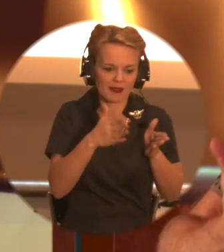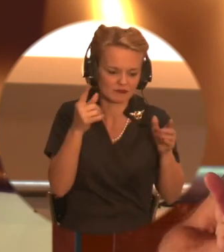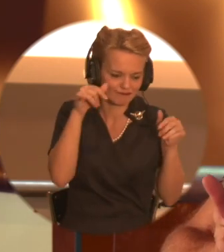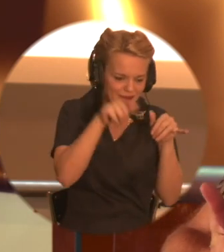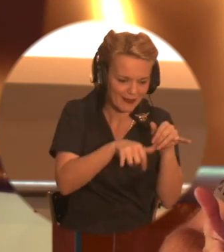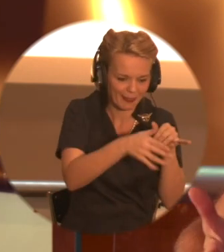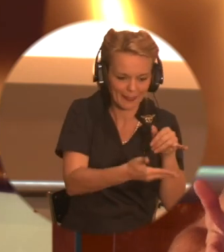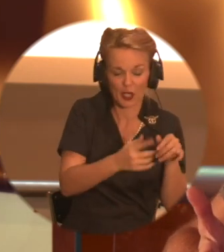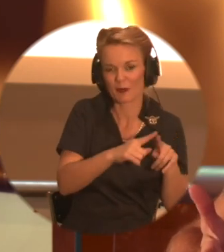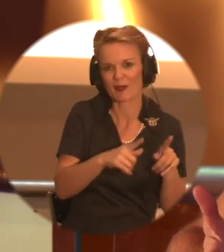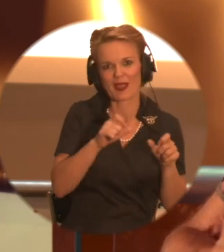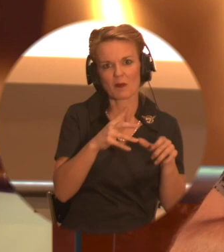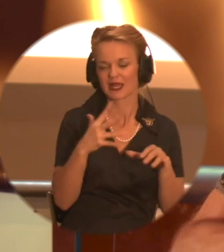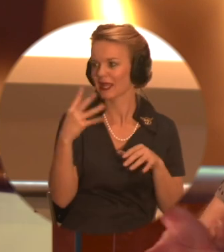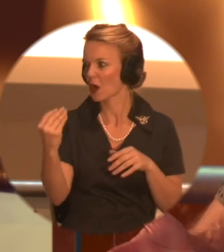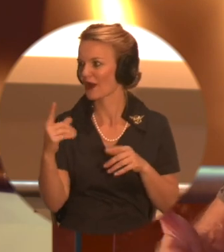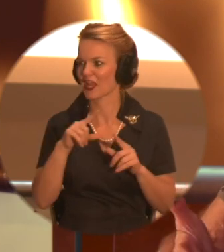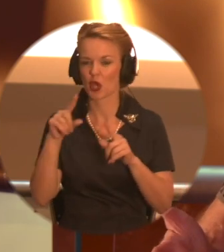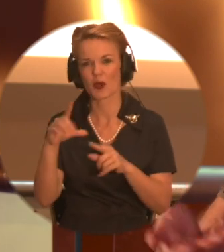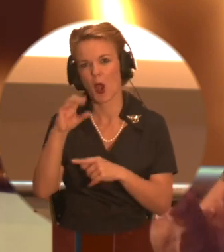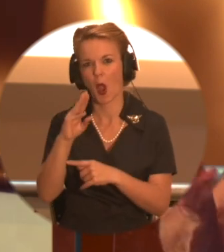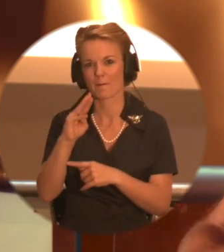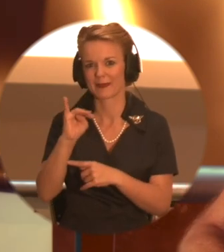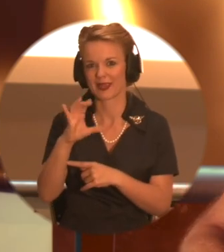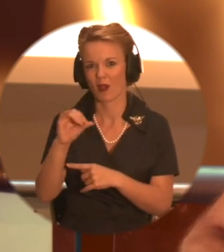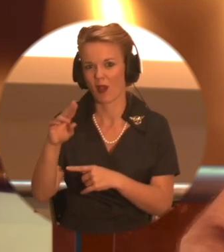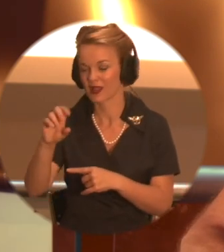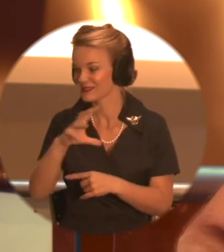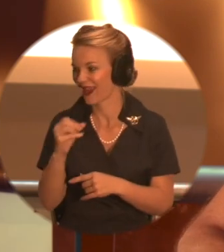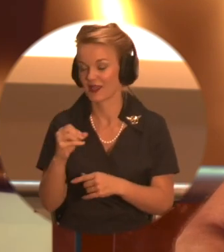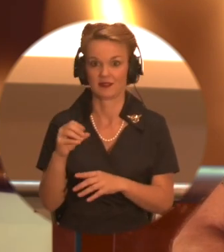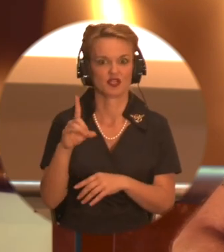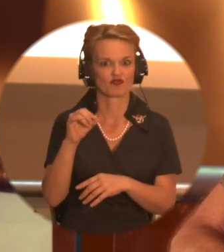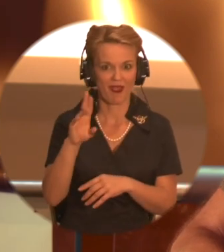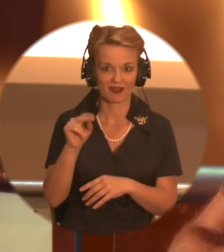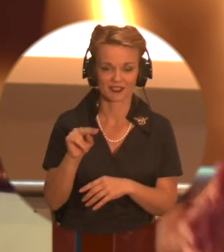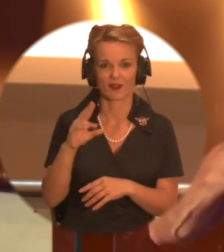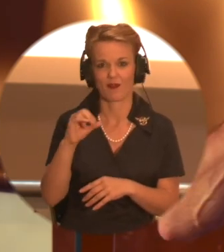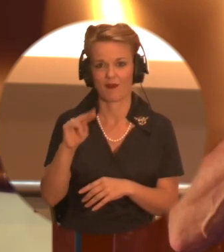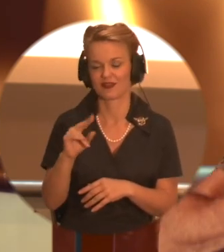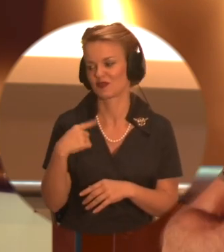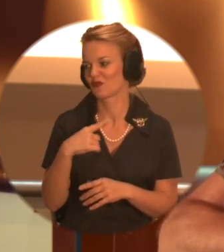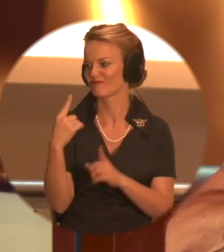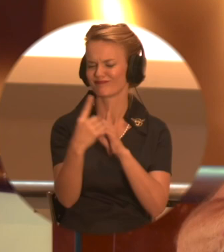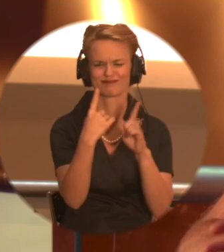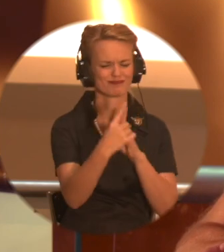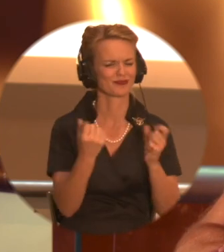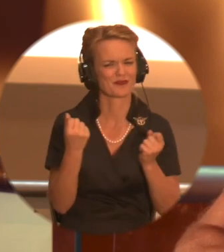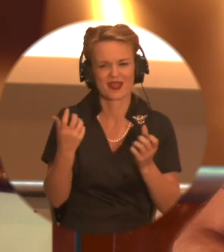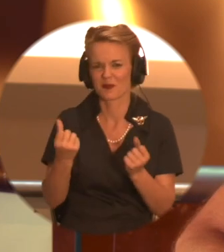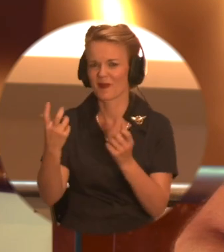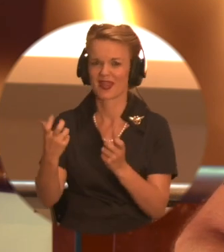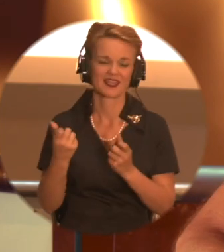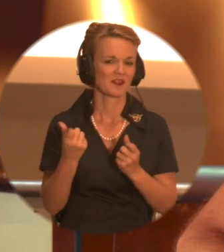move out into the world and go to Comic-Cons, especially something as magnificent as Dragon-Con. There we are. And meet these, meet various fans from various walks